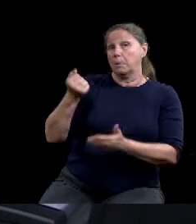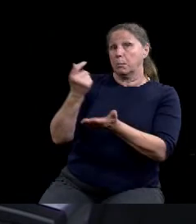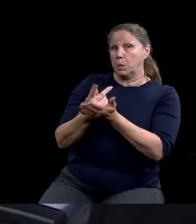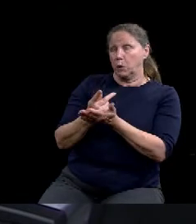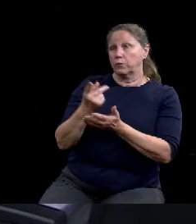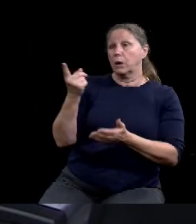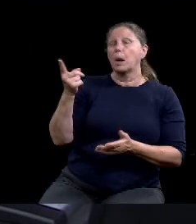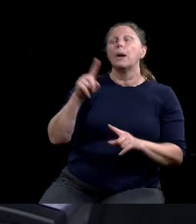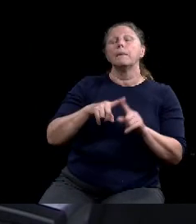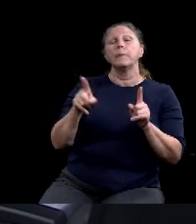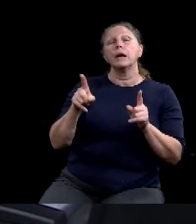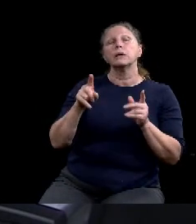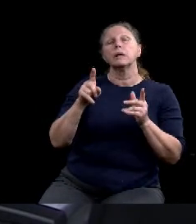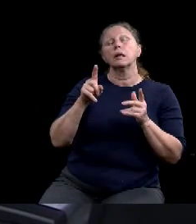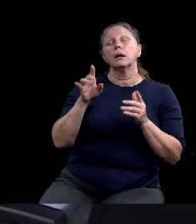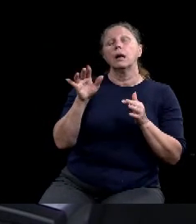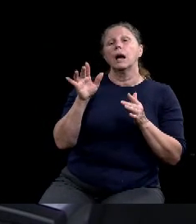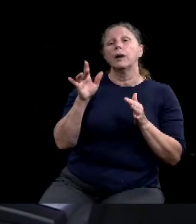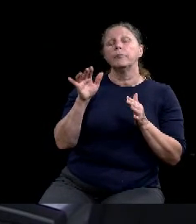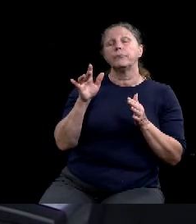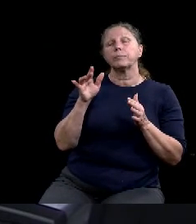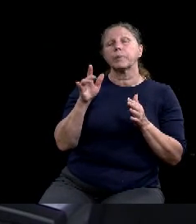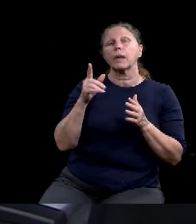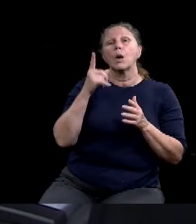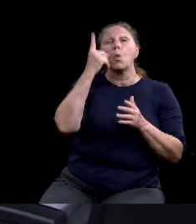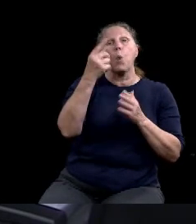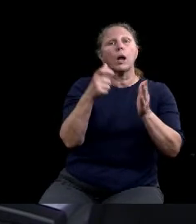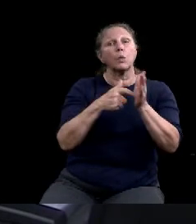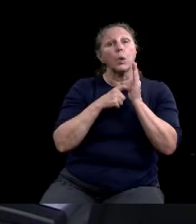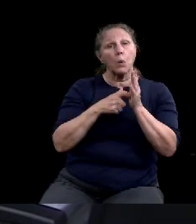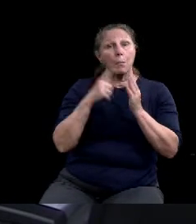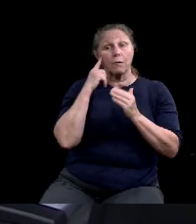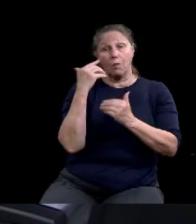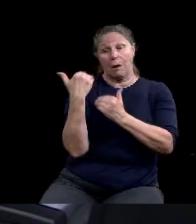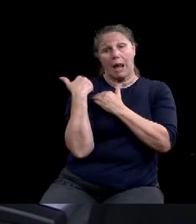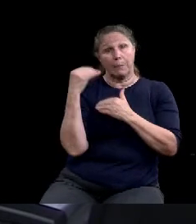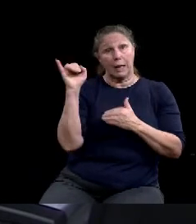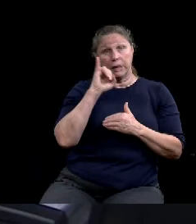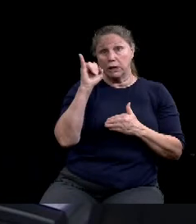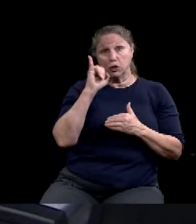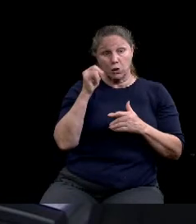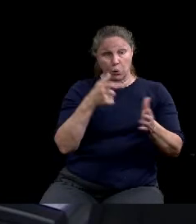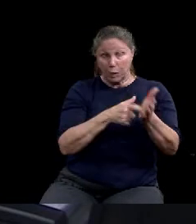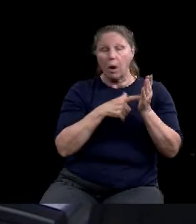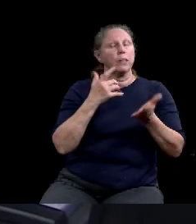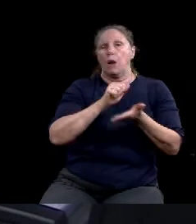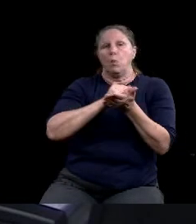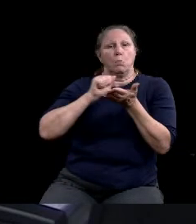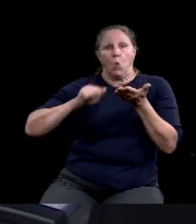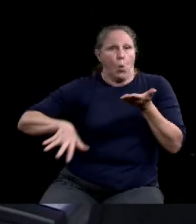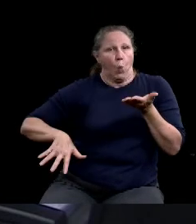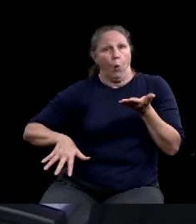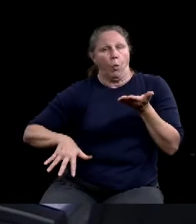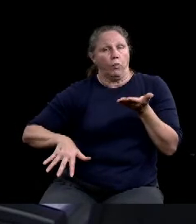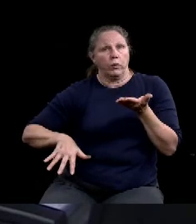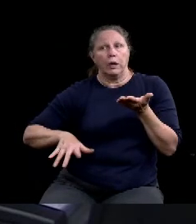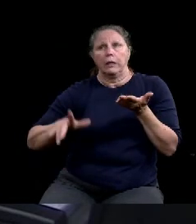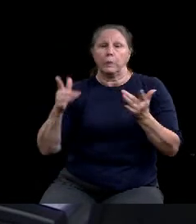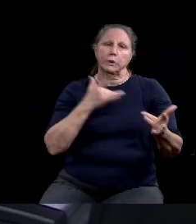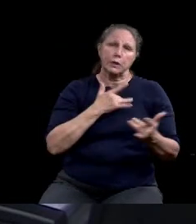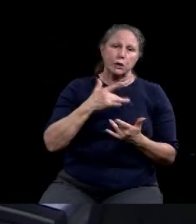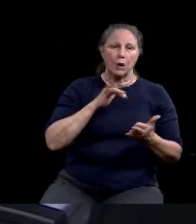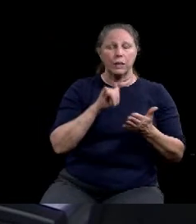requirement for liability insurance. That was a, there was some concern that created a particular burden on